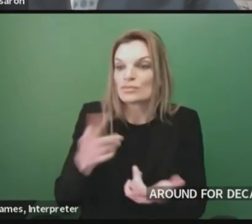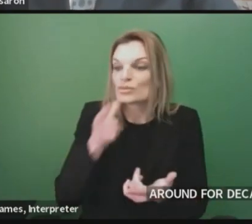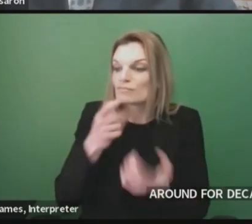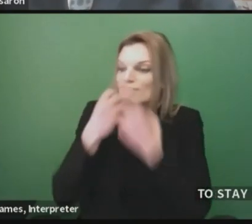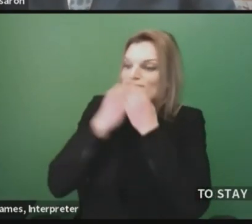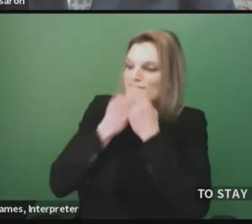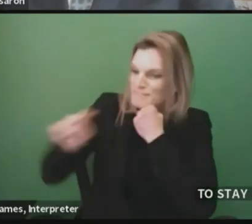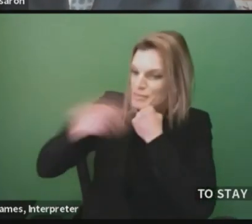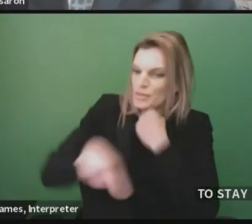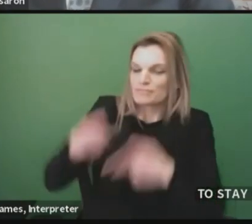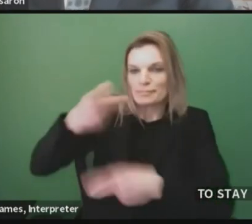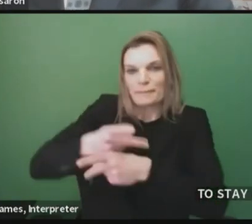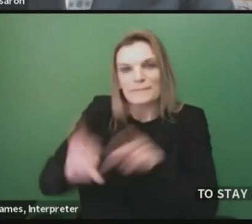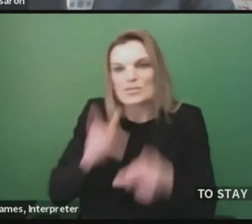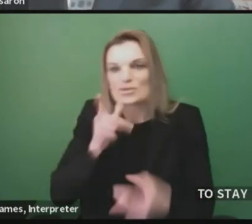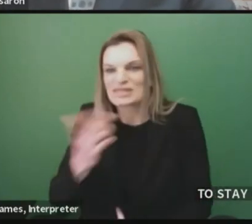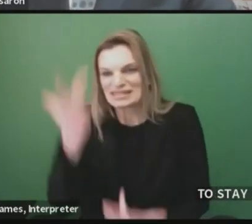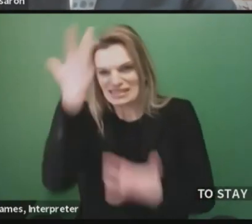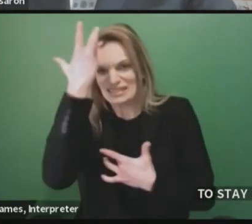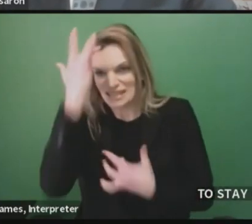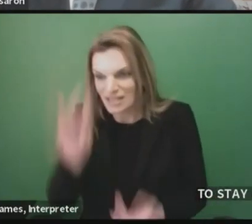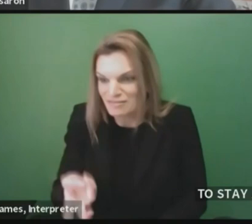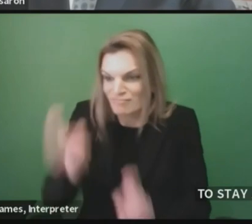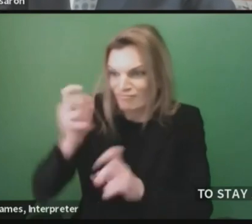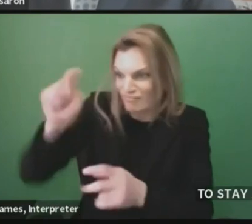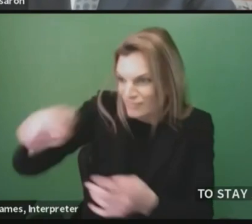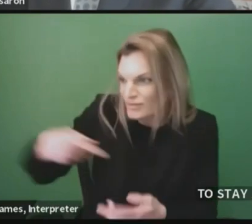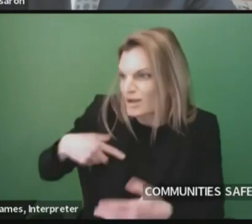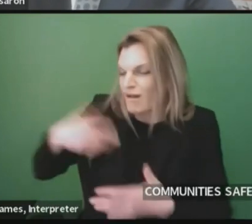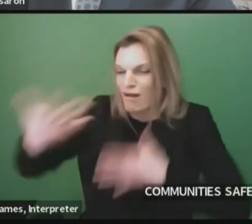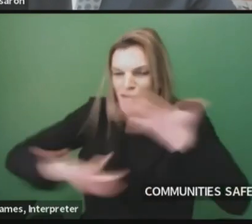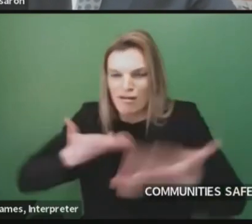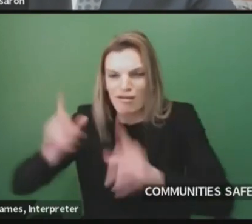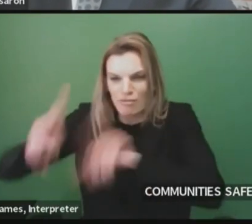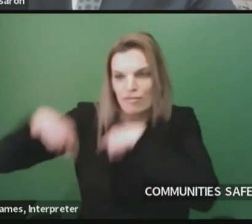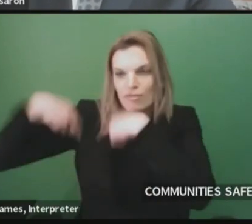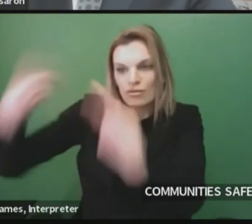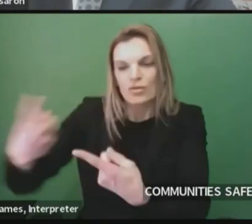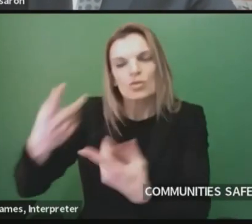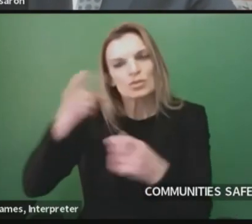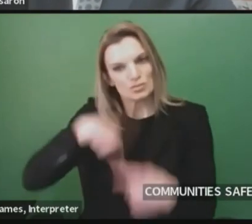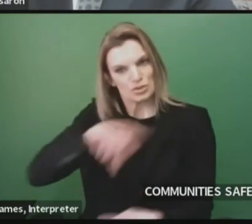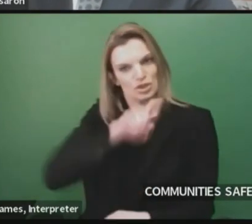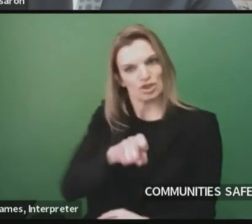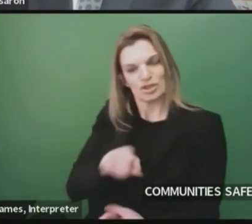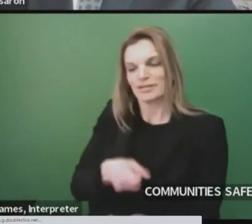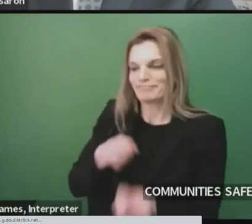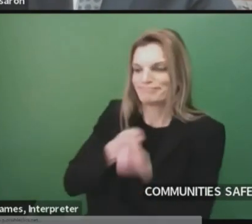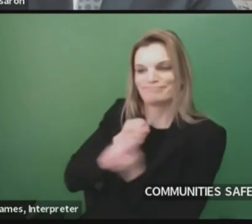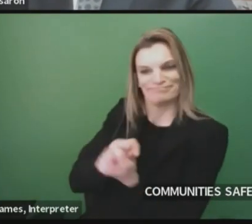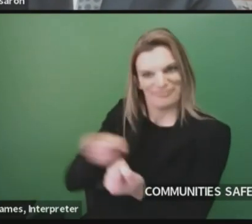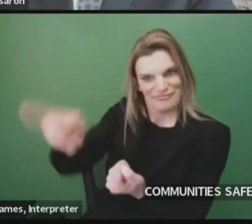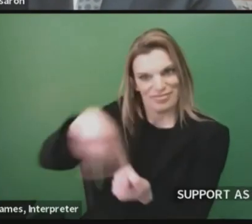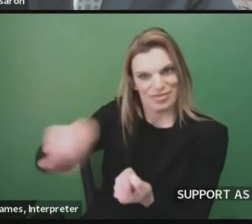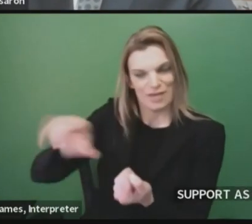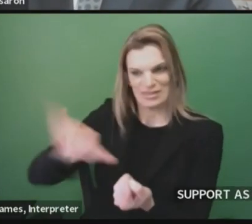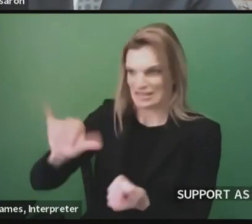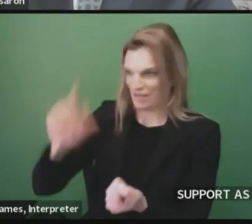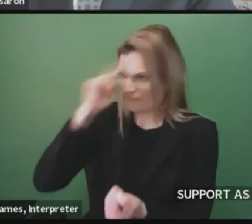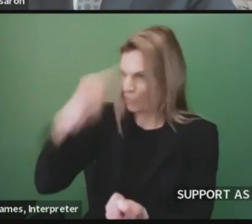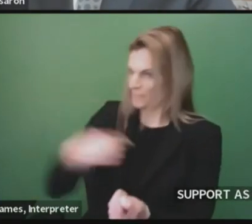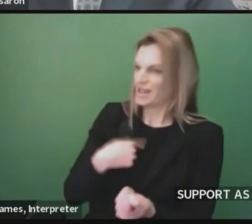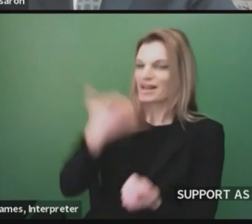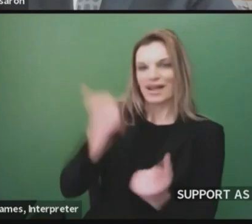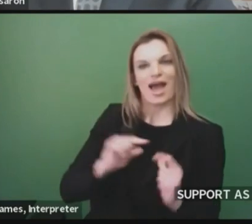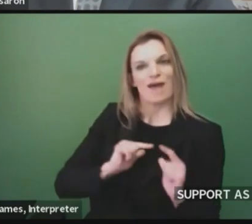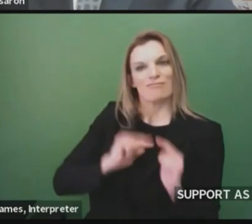as we can give them. Let's make Michigan the place where people come to restart their businesses. I also urge the legislature